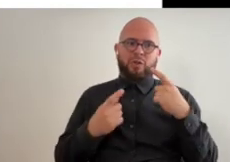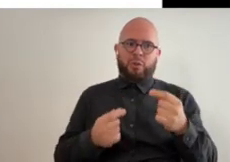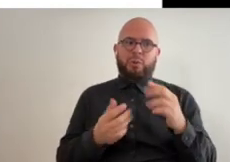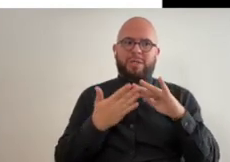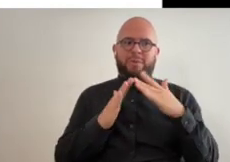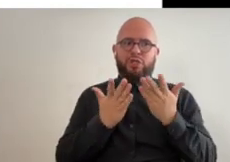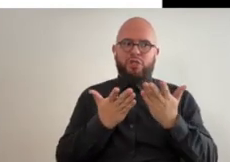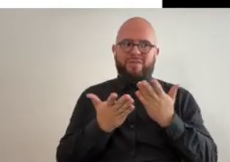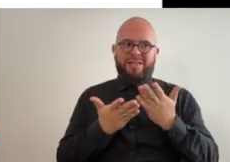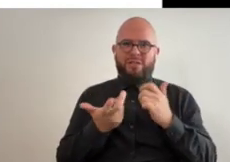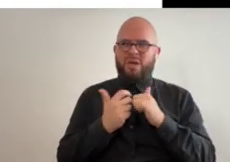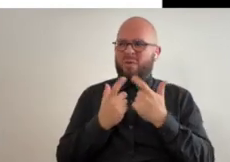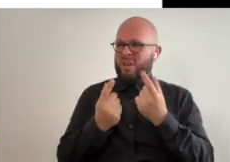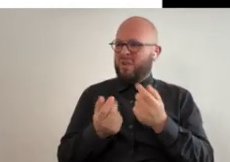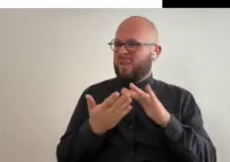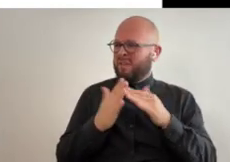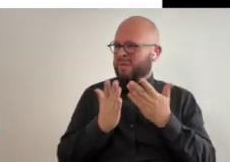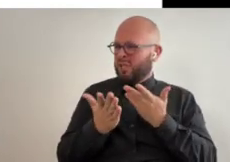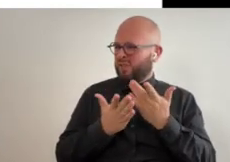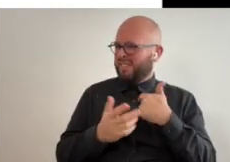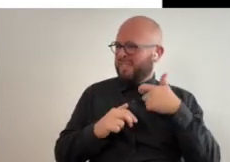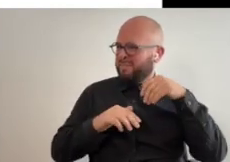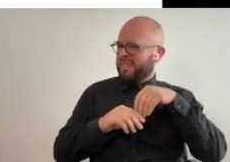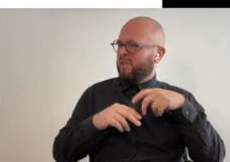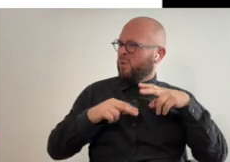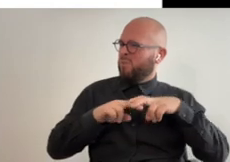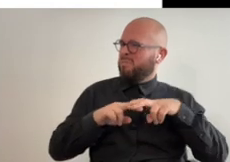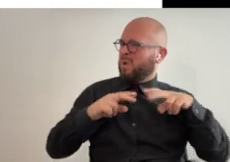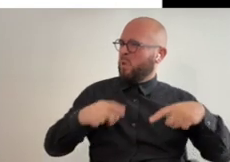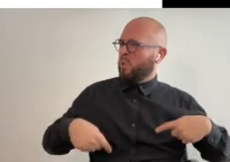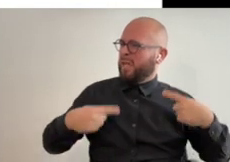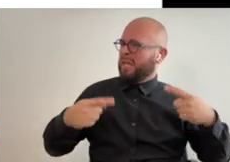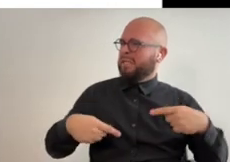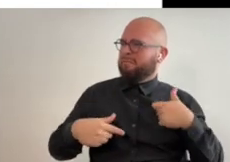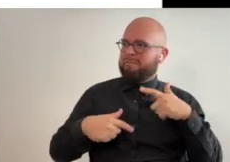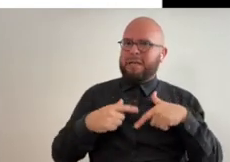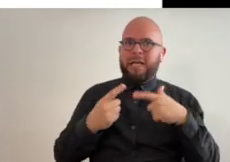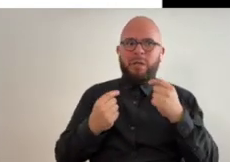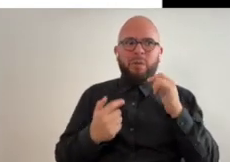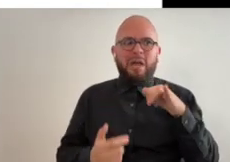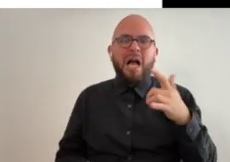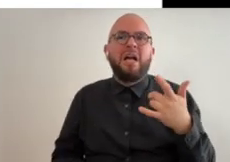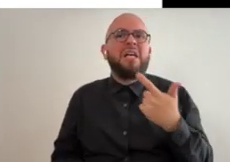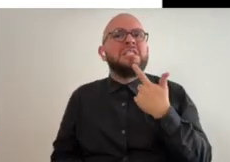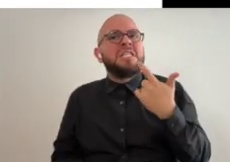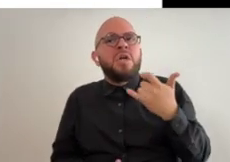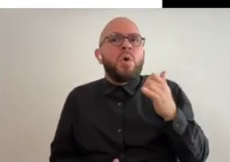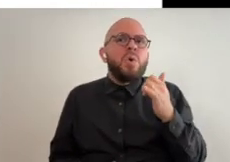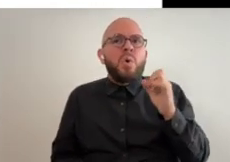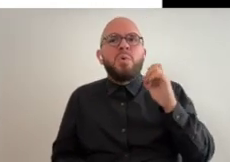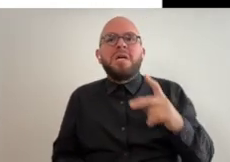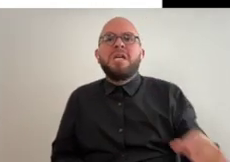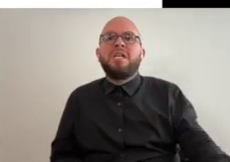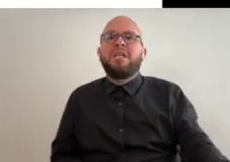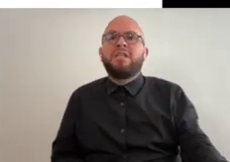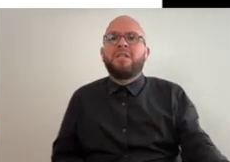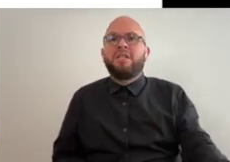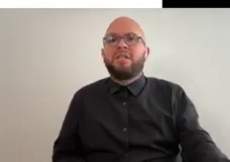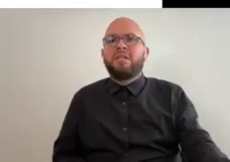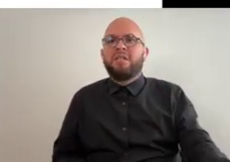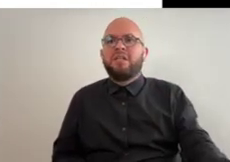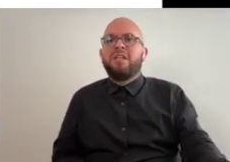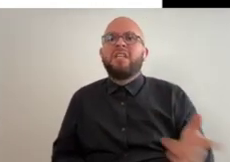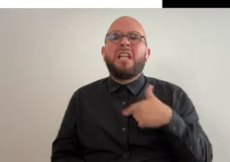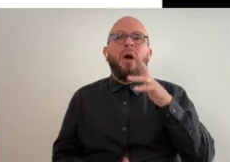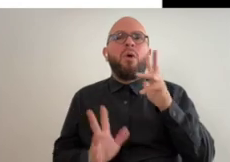service so how am i going to do community service i'm in a wheelchair i can't really do that and he's like oh yeah okay he's like